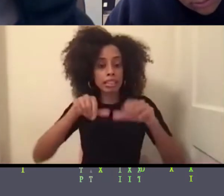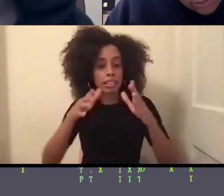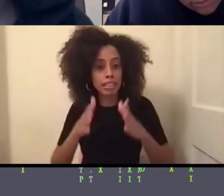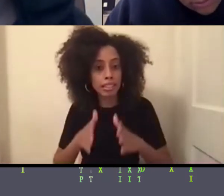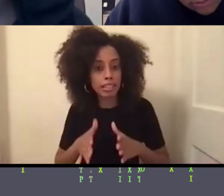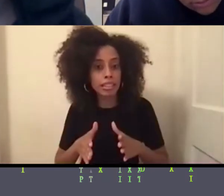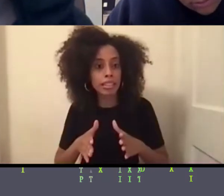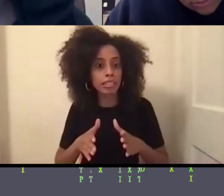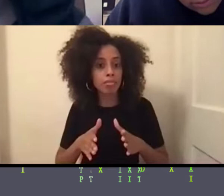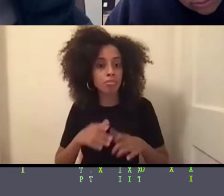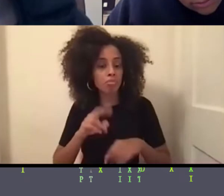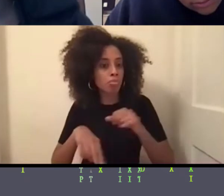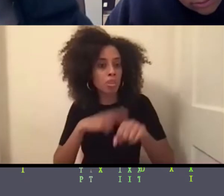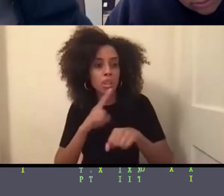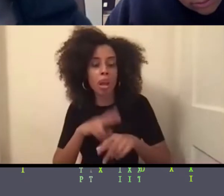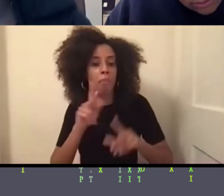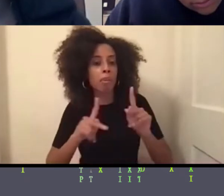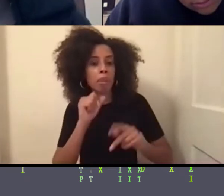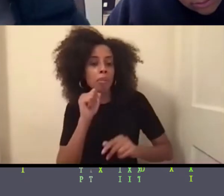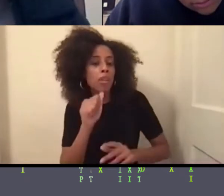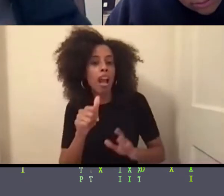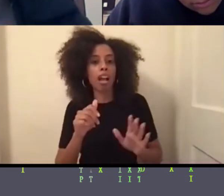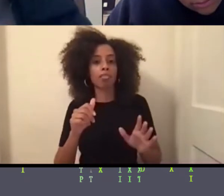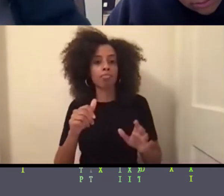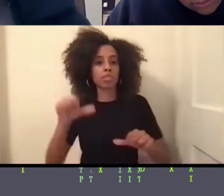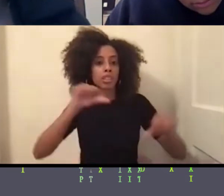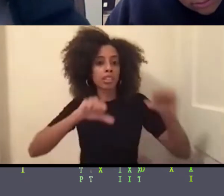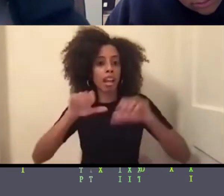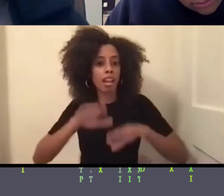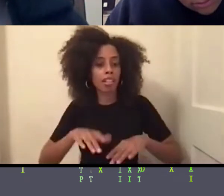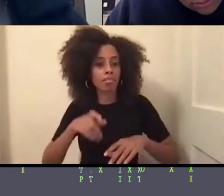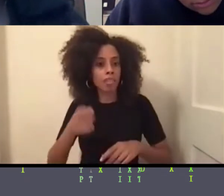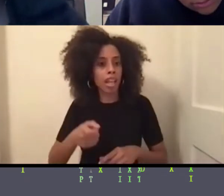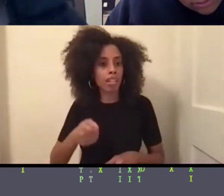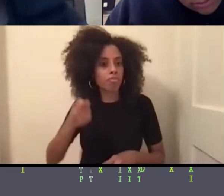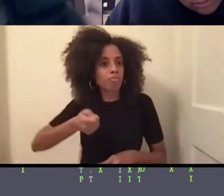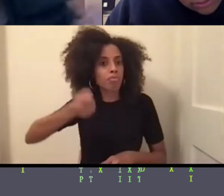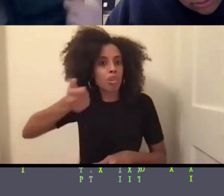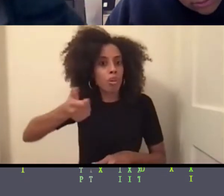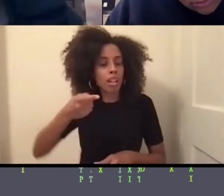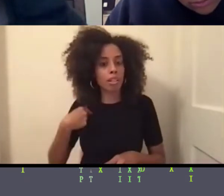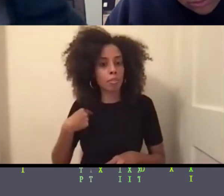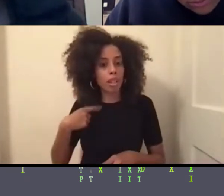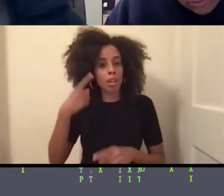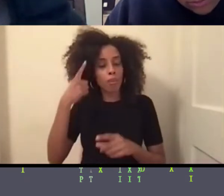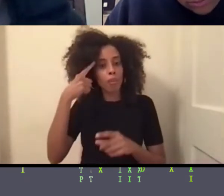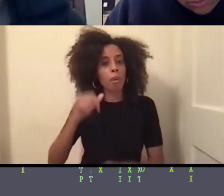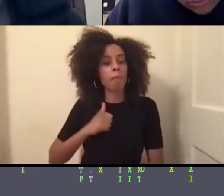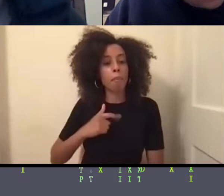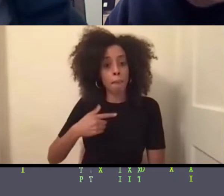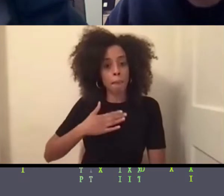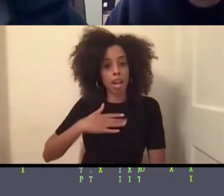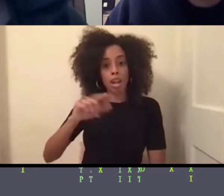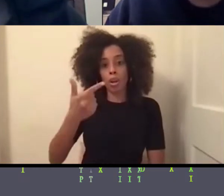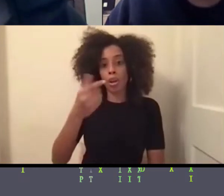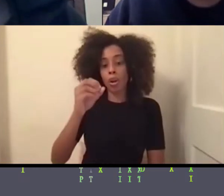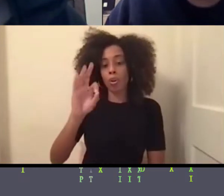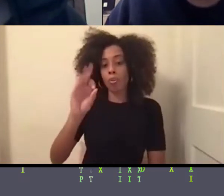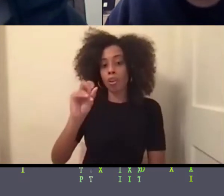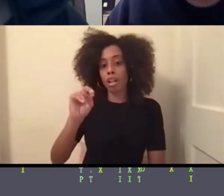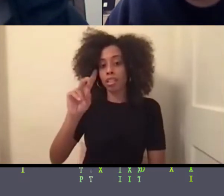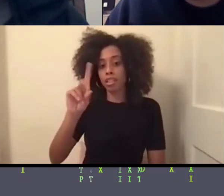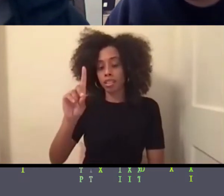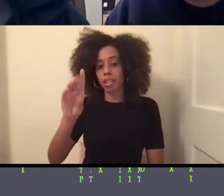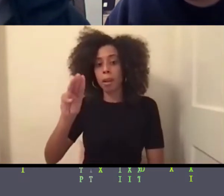had donated to me for my GoFundMe page. And so then I started gaining popularity from that point, and